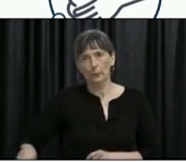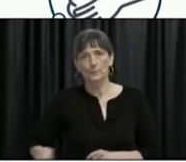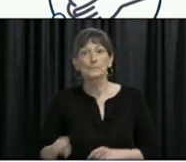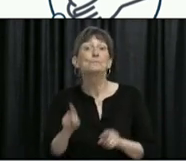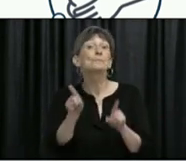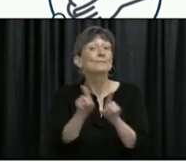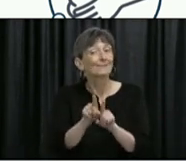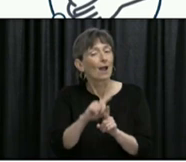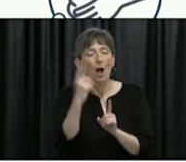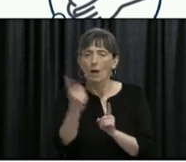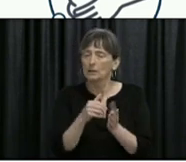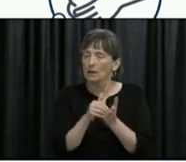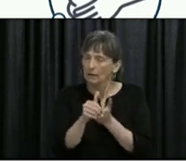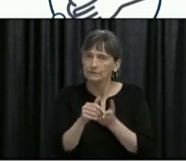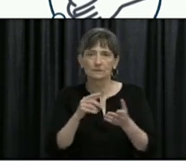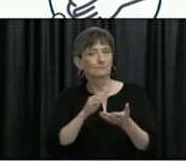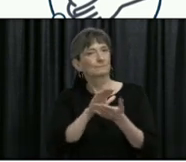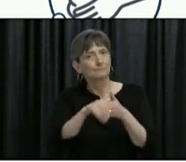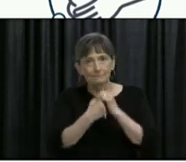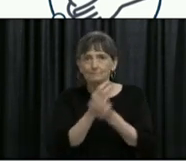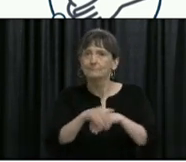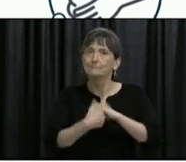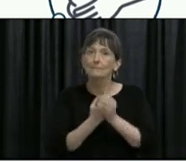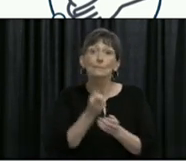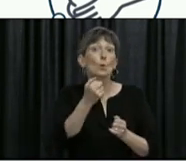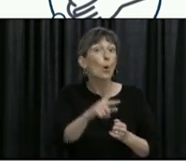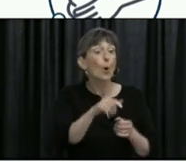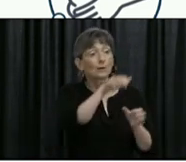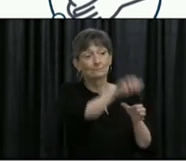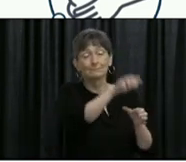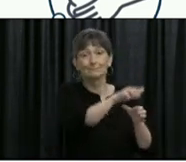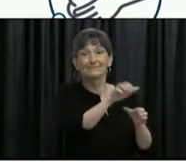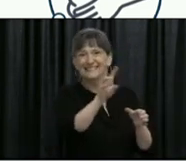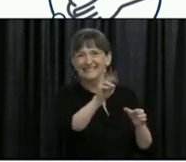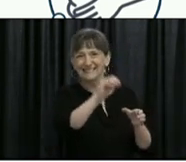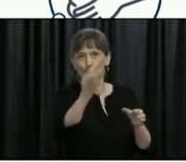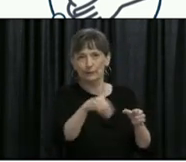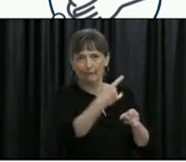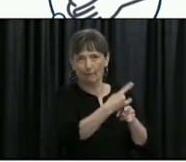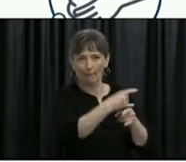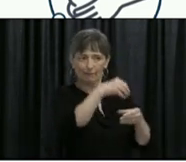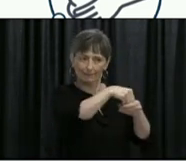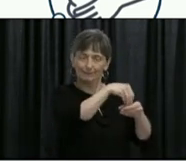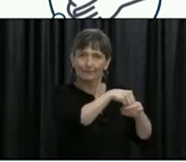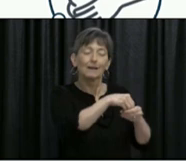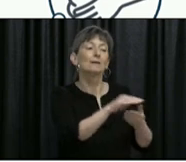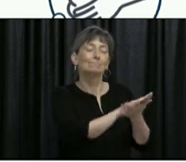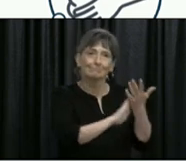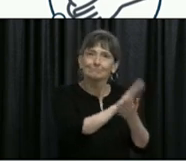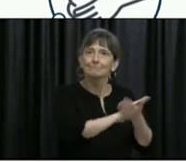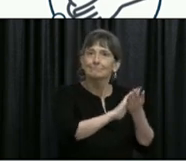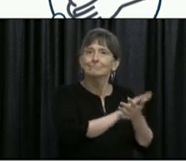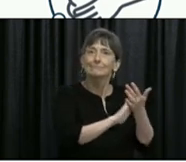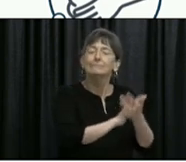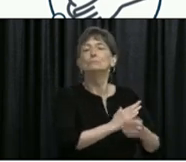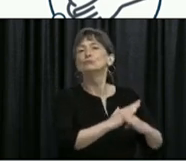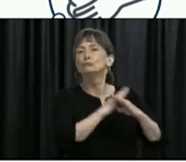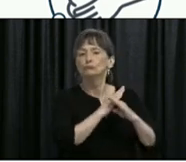washing your hands often and well or using a hand sanitizer with at least 60% alcohol is another key prevention measure.